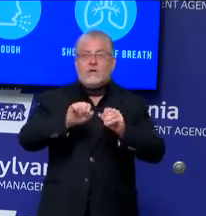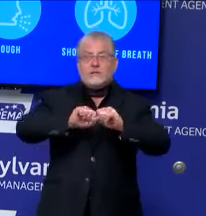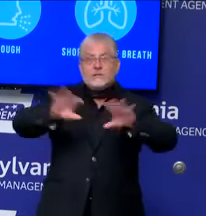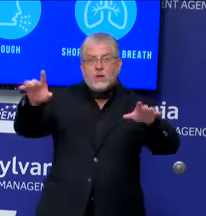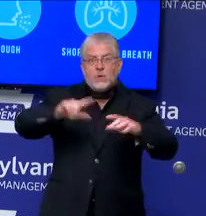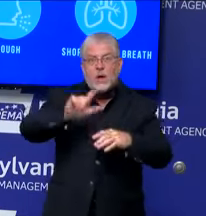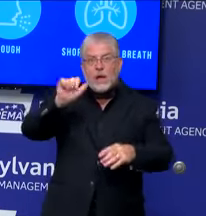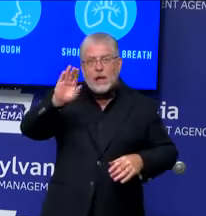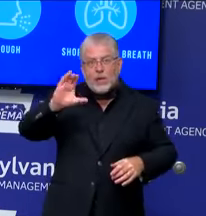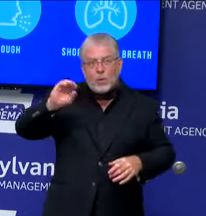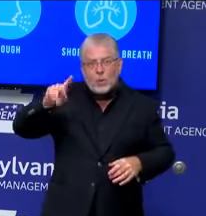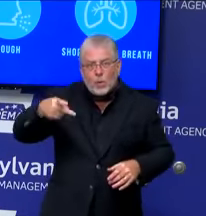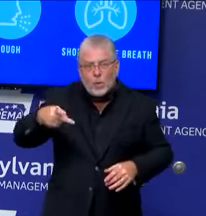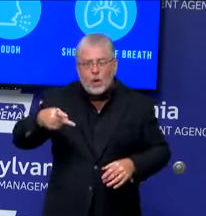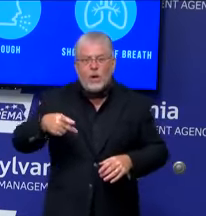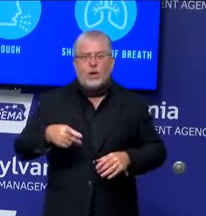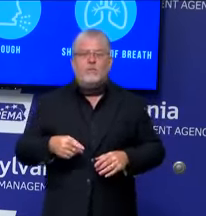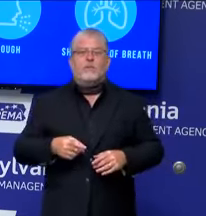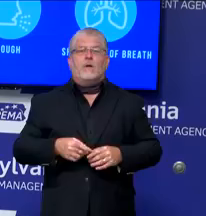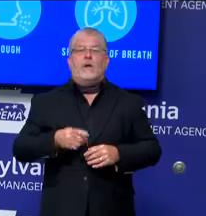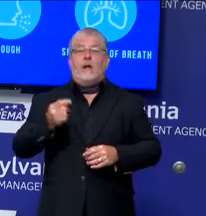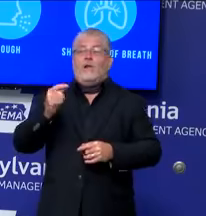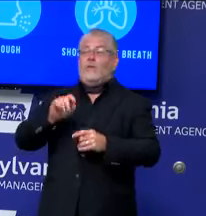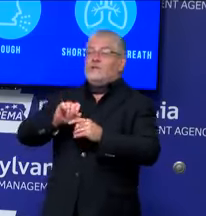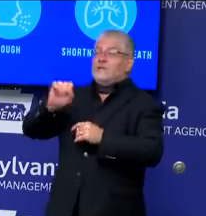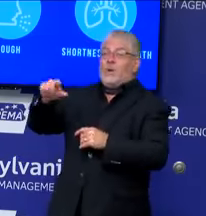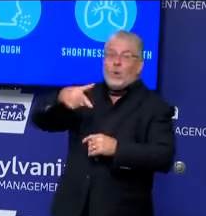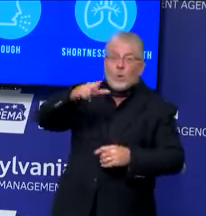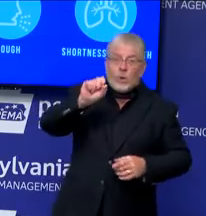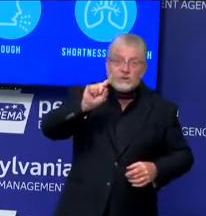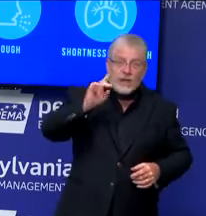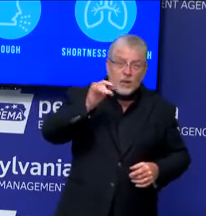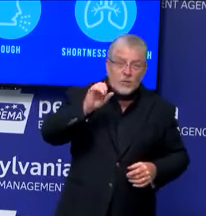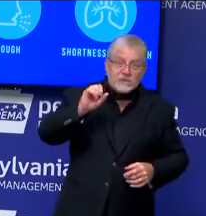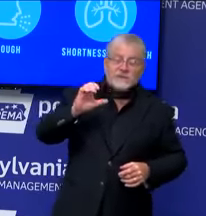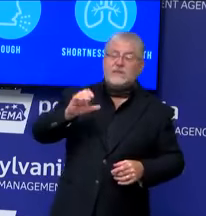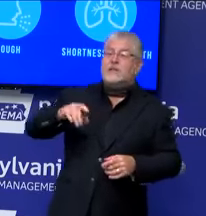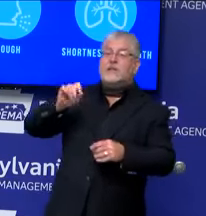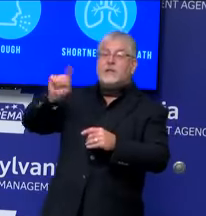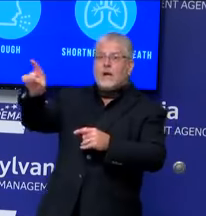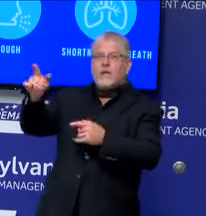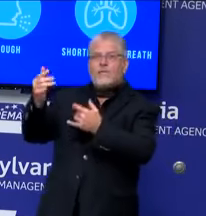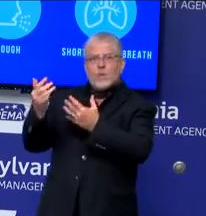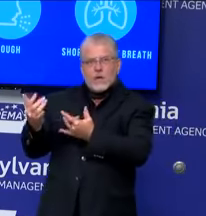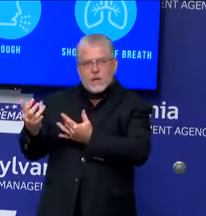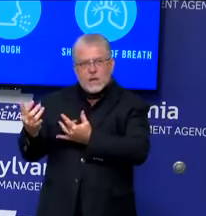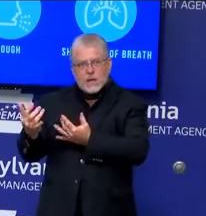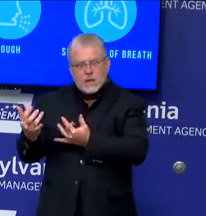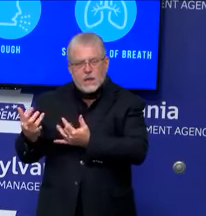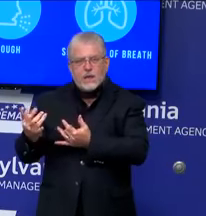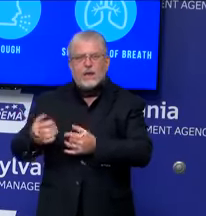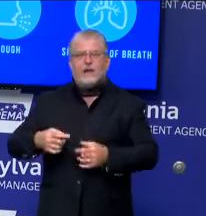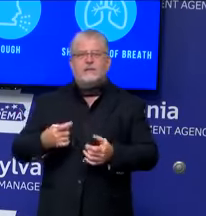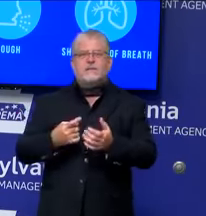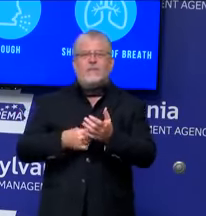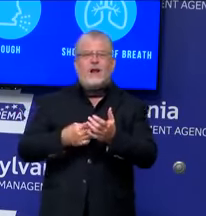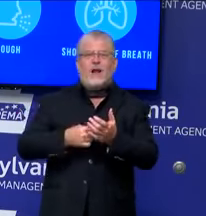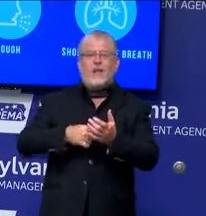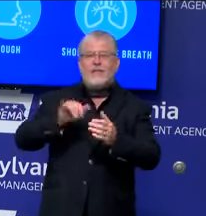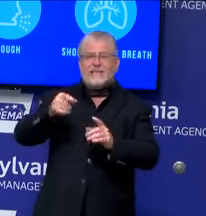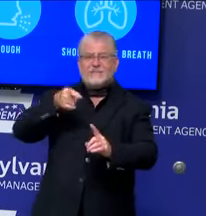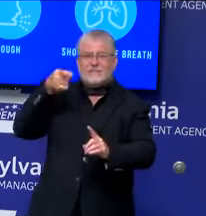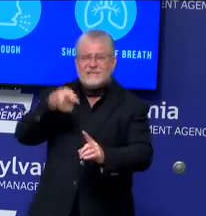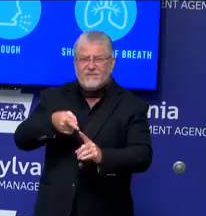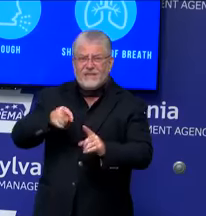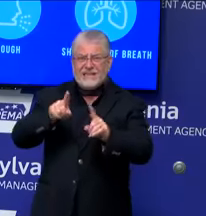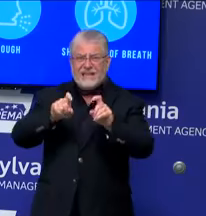times to get results. And there are starting to be some shortages of reagents for specific testing platforms. We